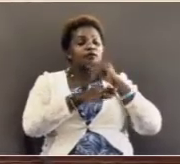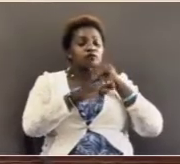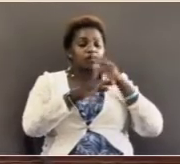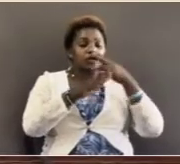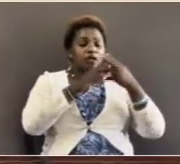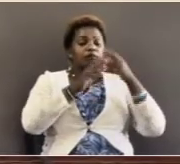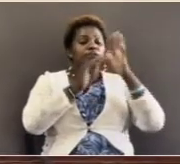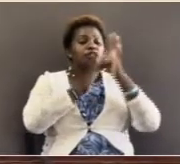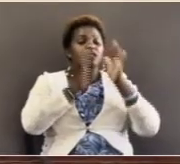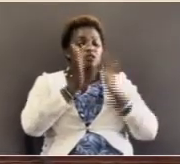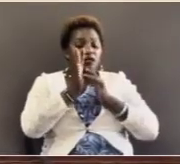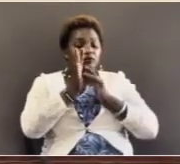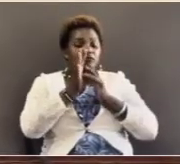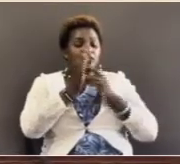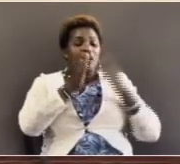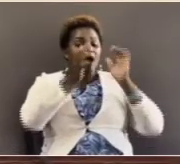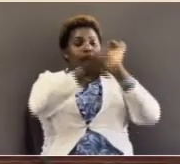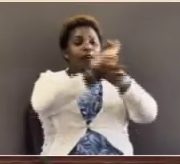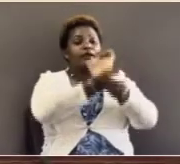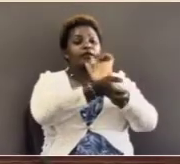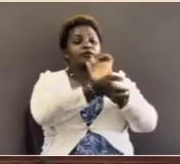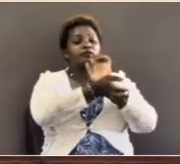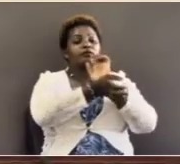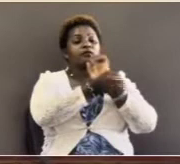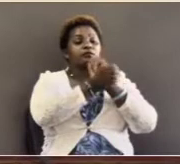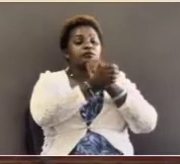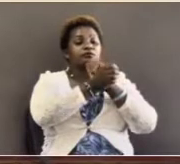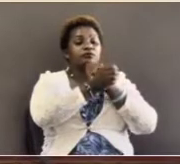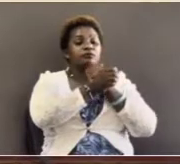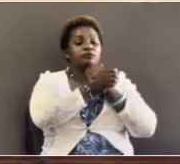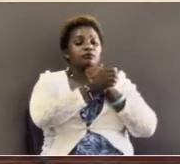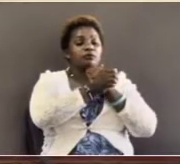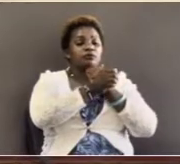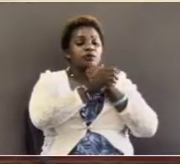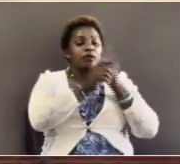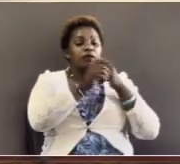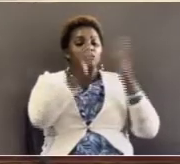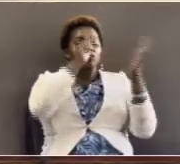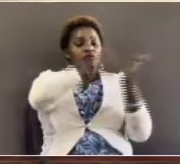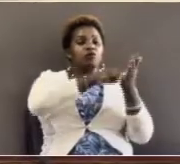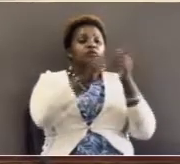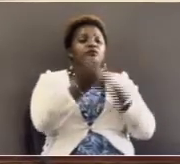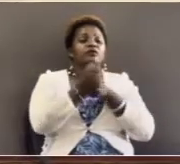arrested, sentenced, and crucified.